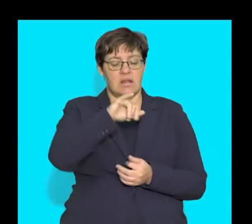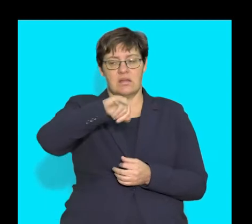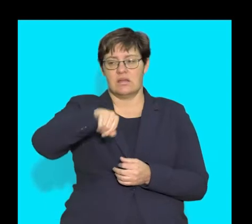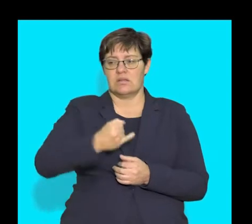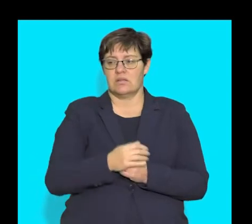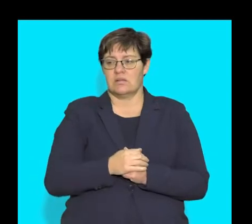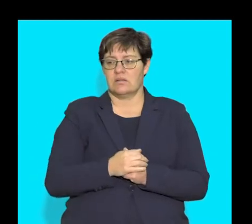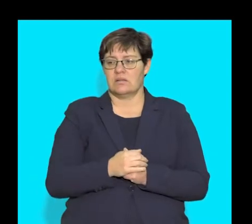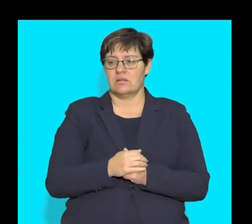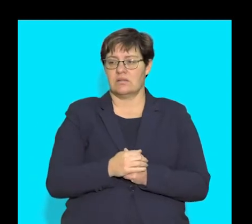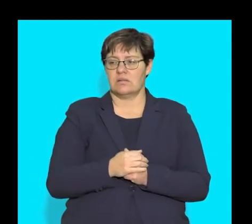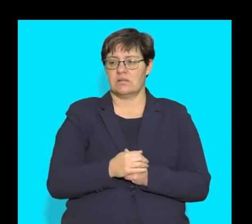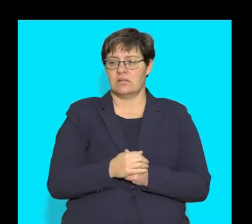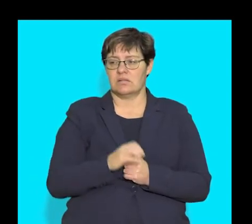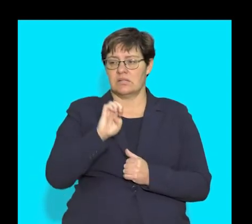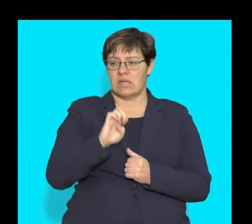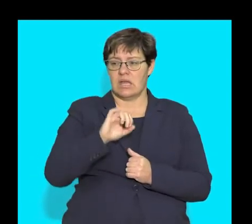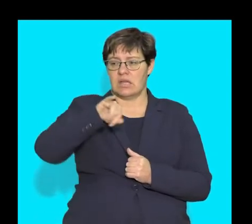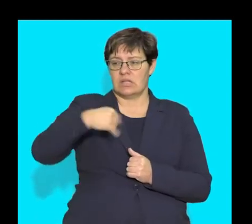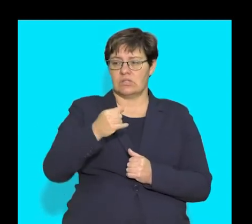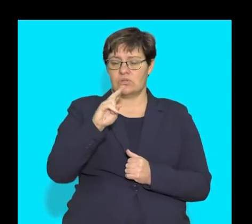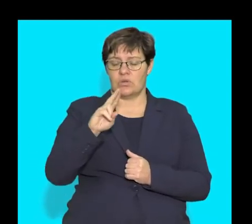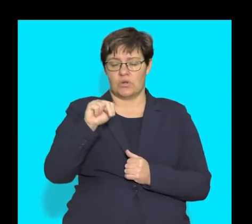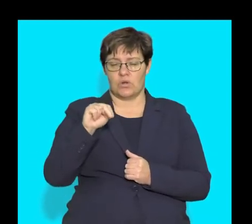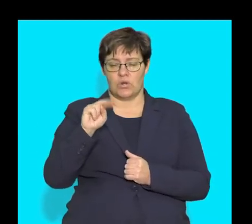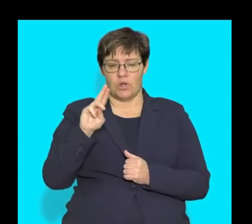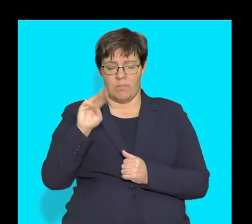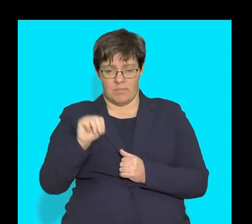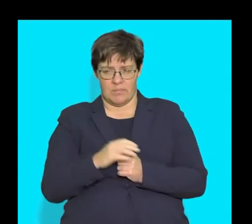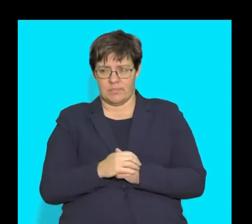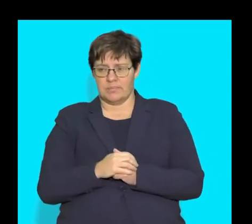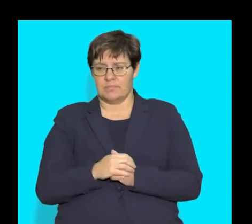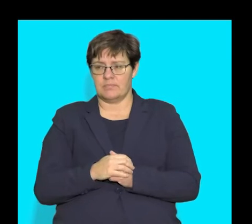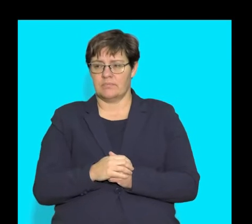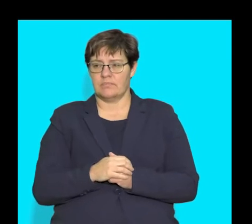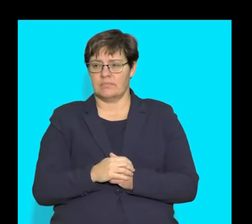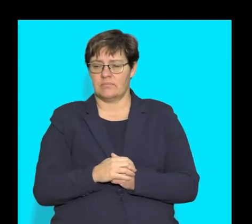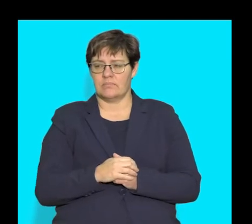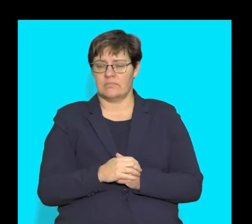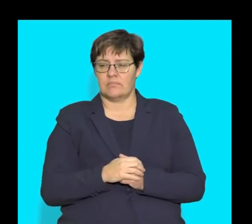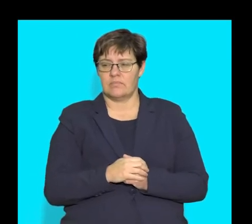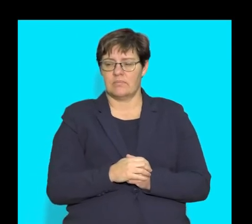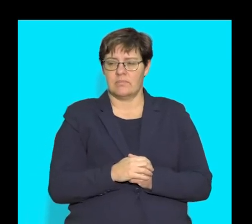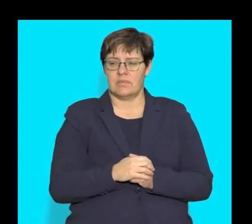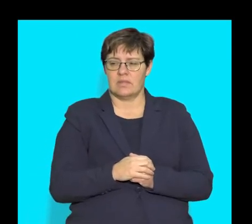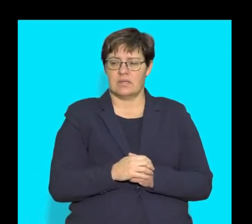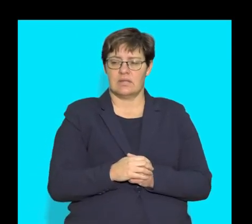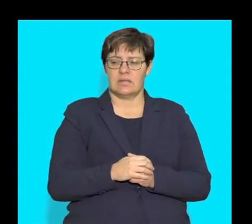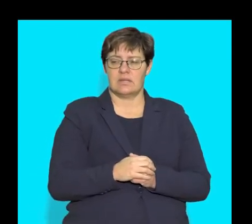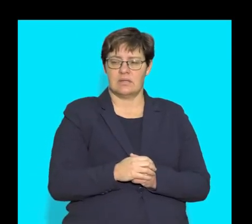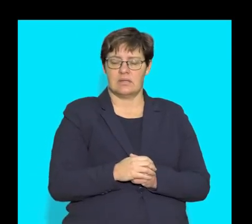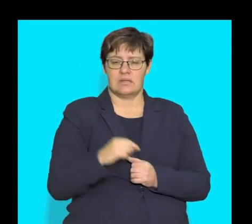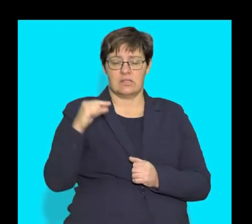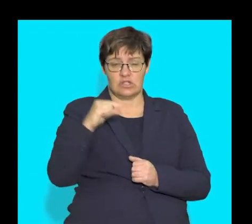jejunum and that's the middle bit of the small intestine. Let's go further down. E points to the